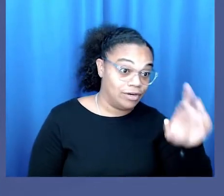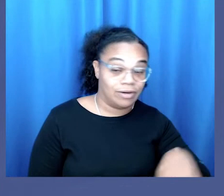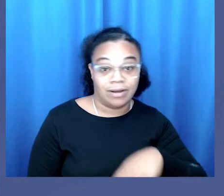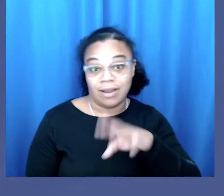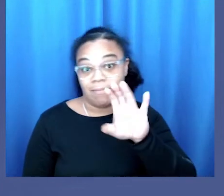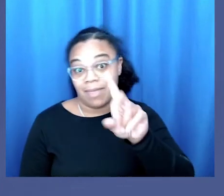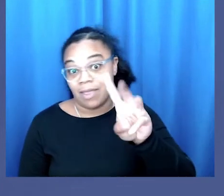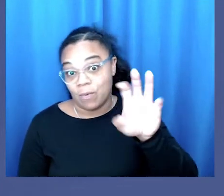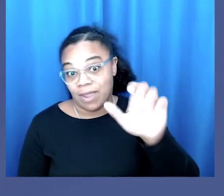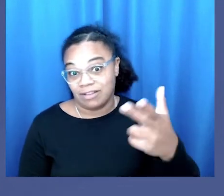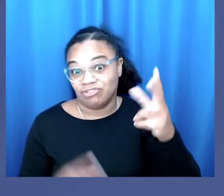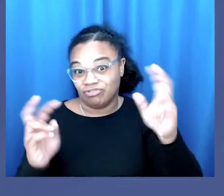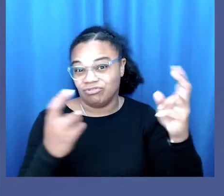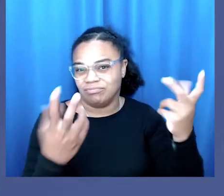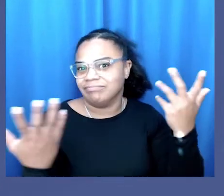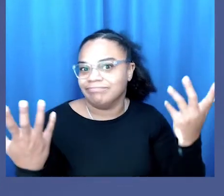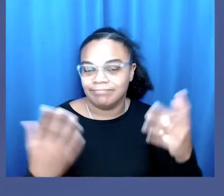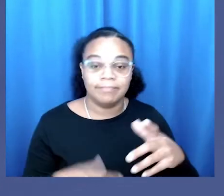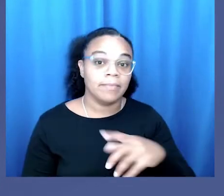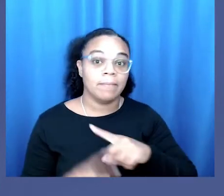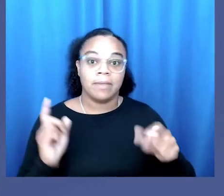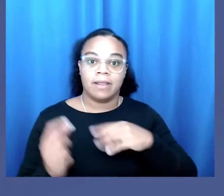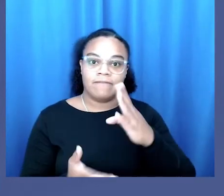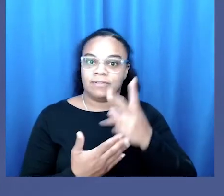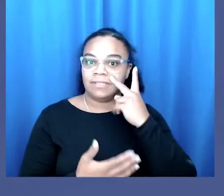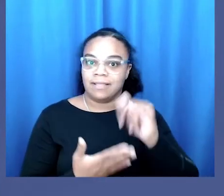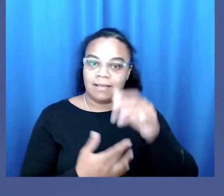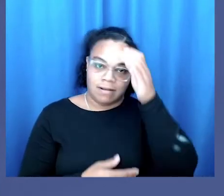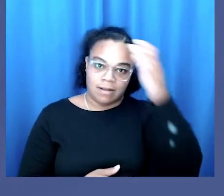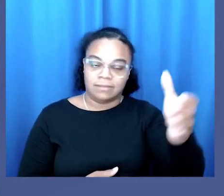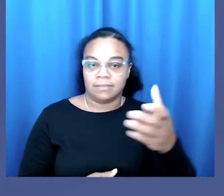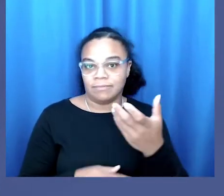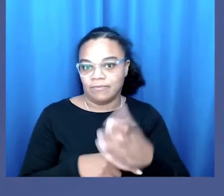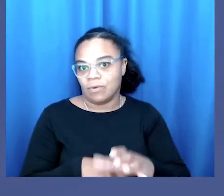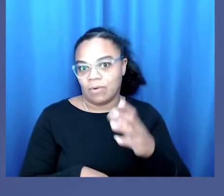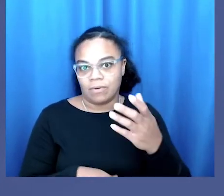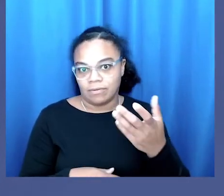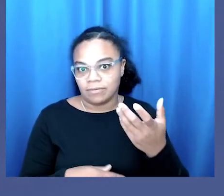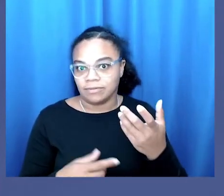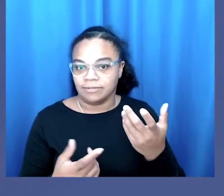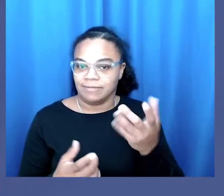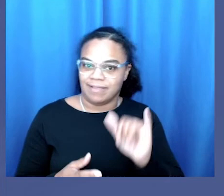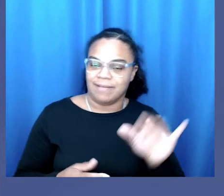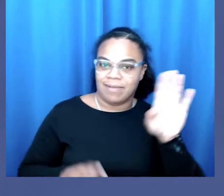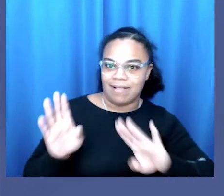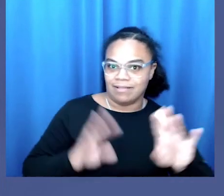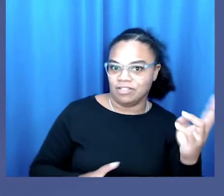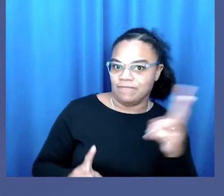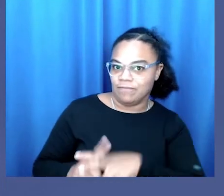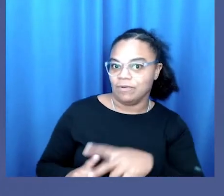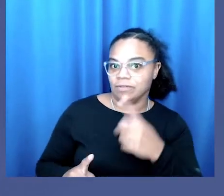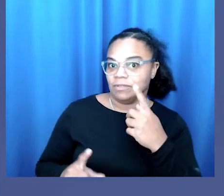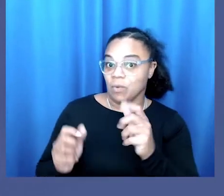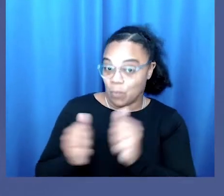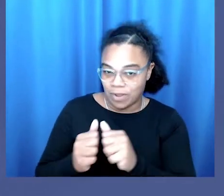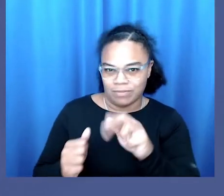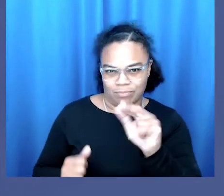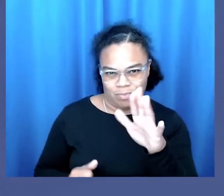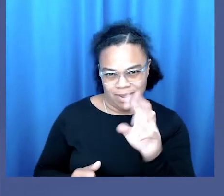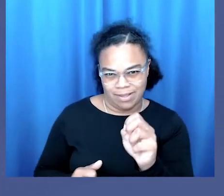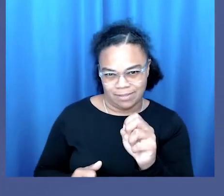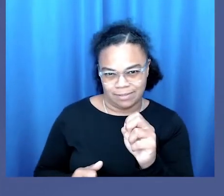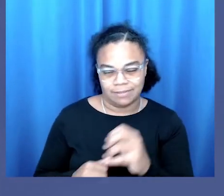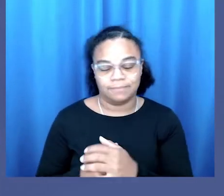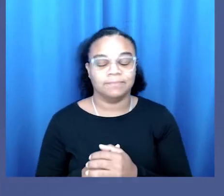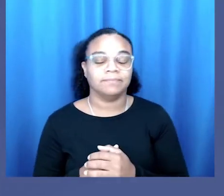or a bed wench? However, I have never seen this concept of coercive biologism successfully applied where racialization